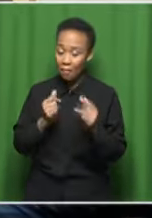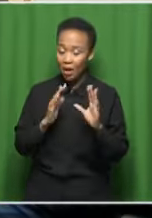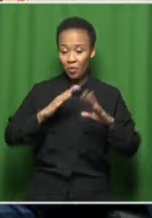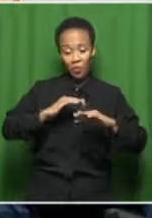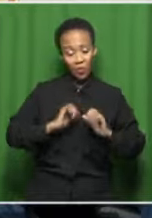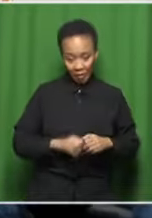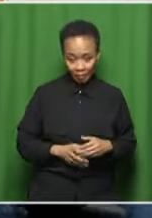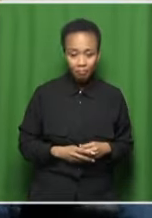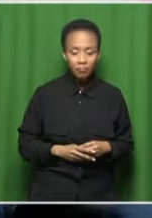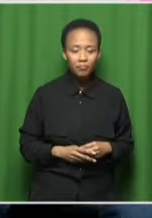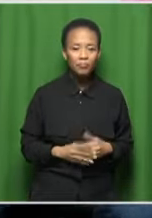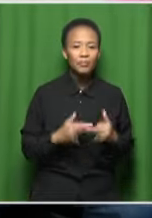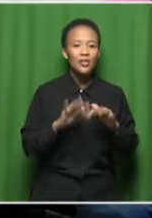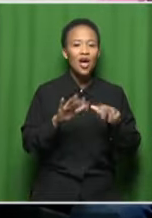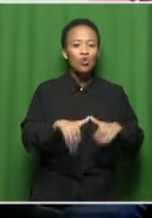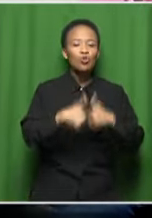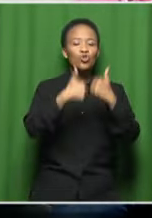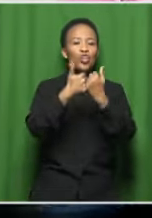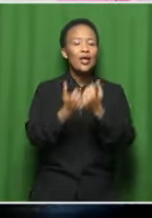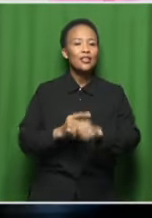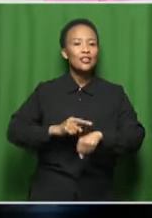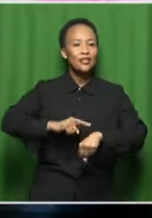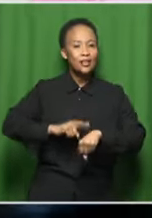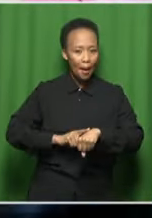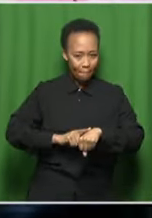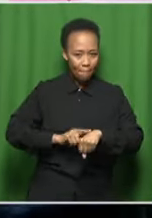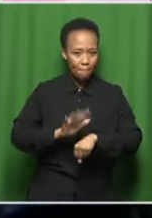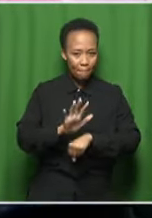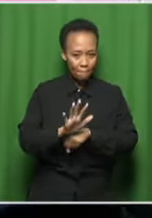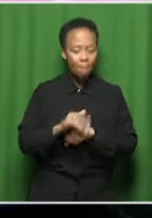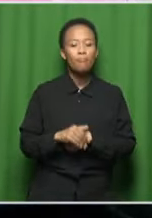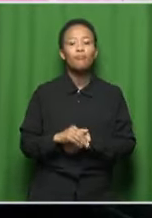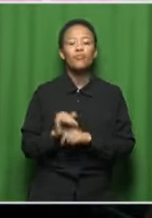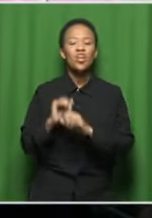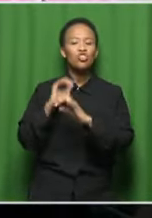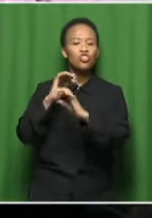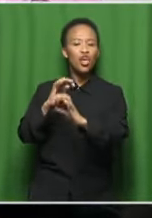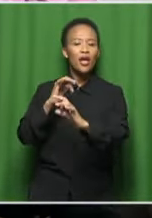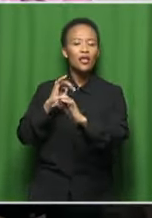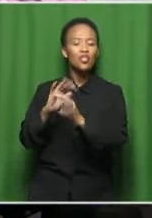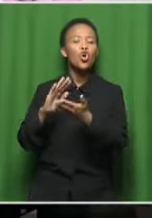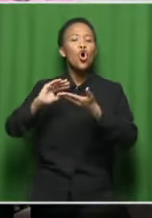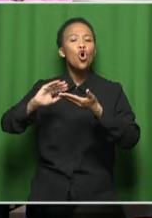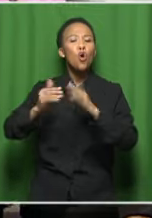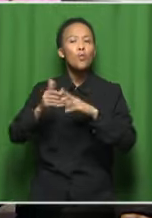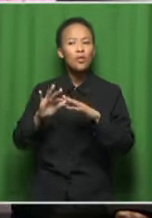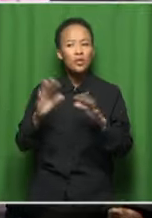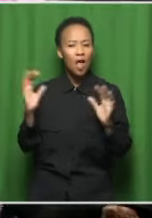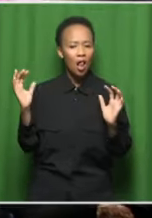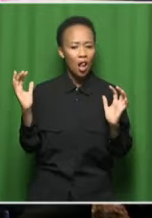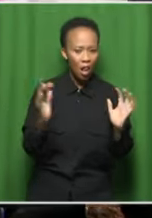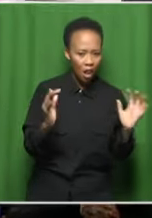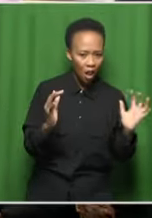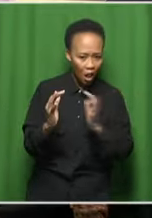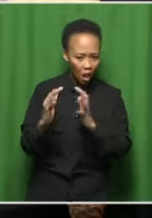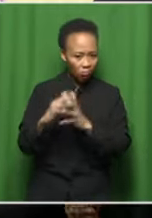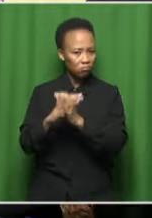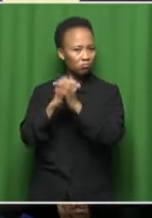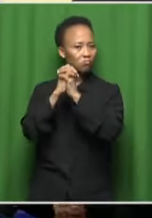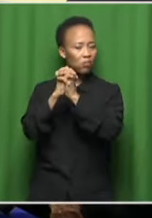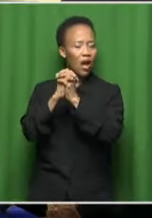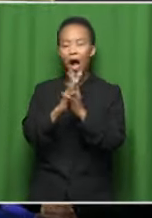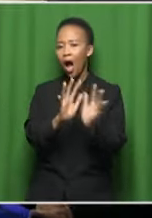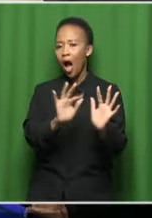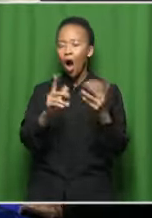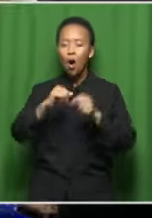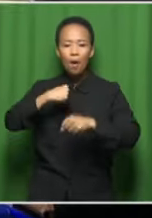these challenging times, how have you seen the jazz community come together in terms of bringing the